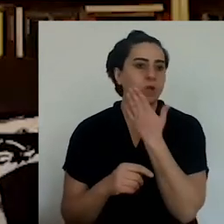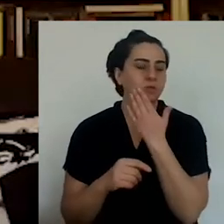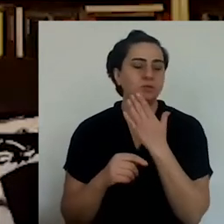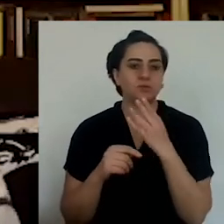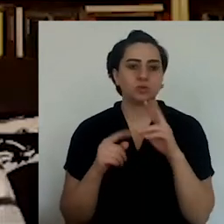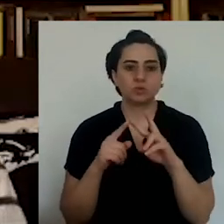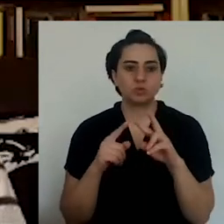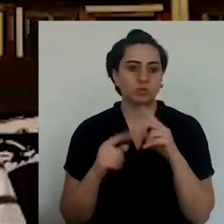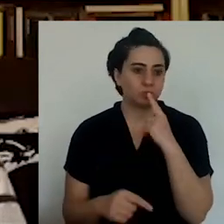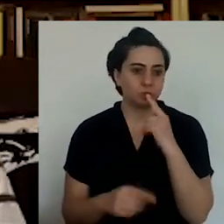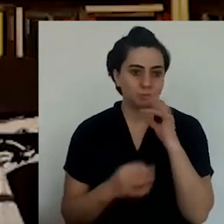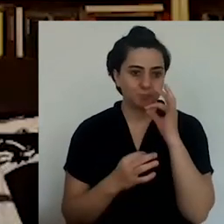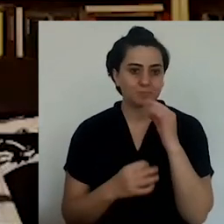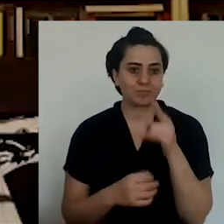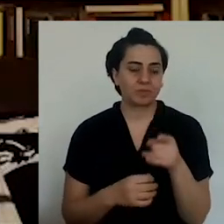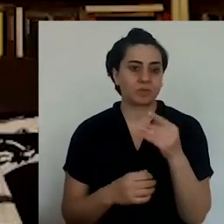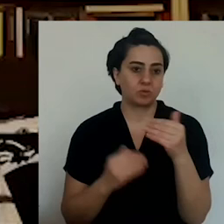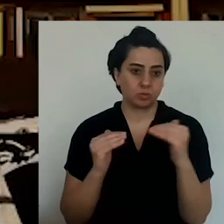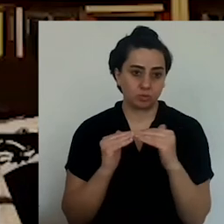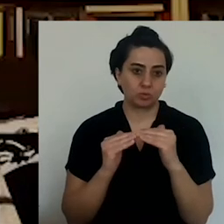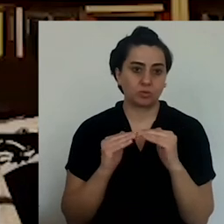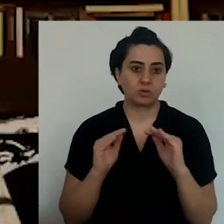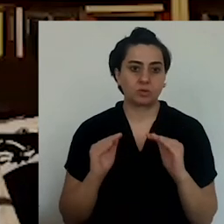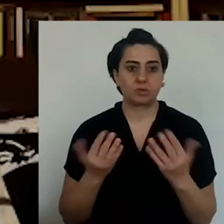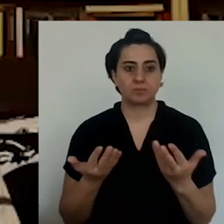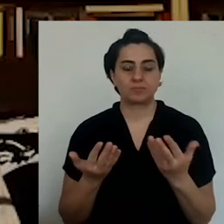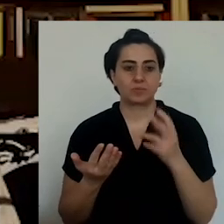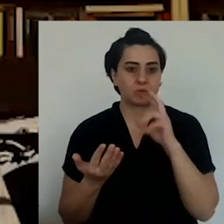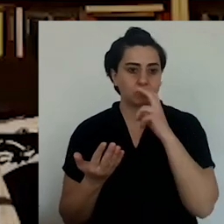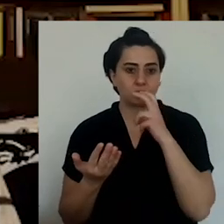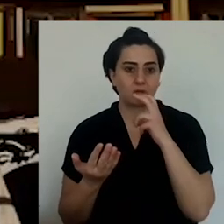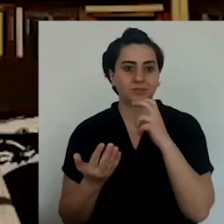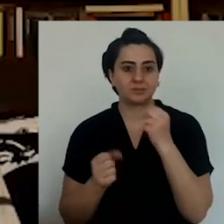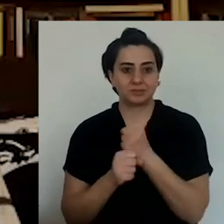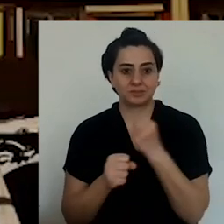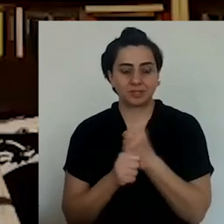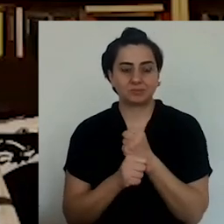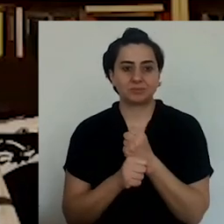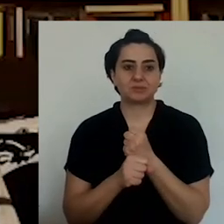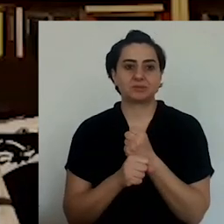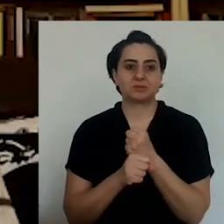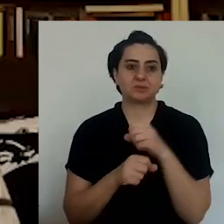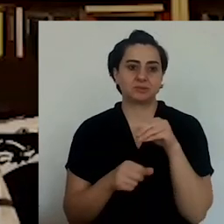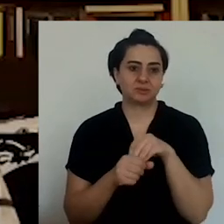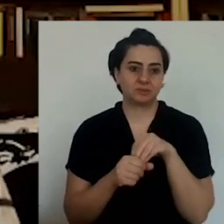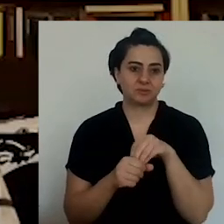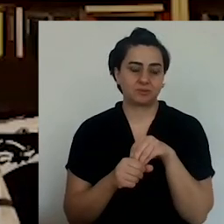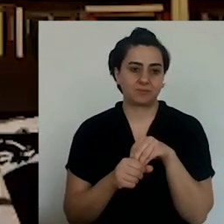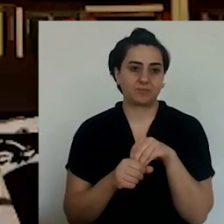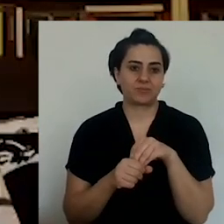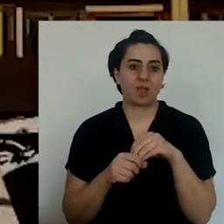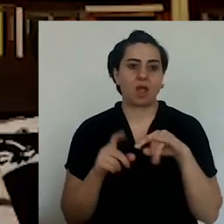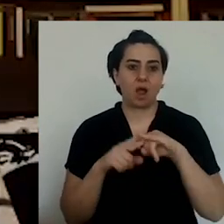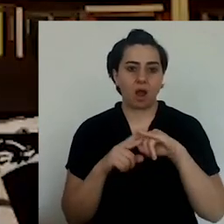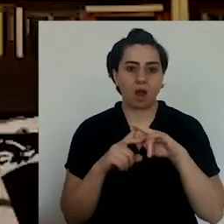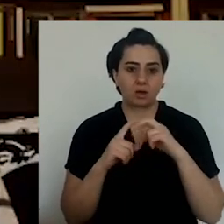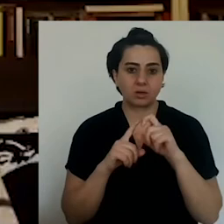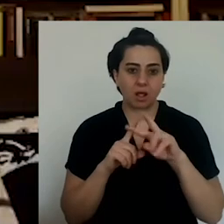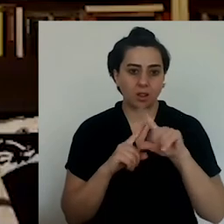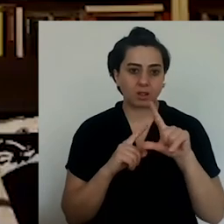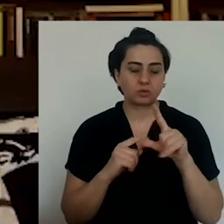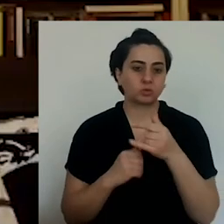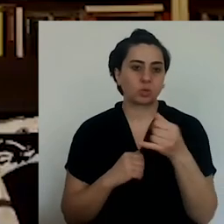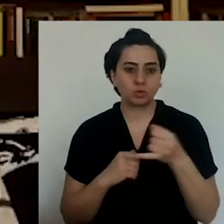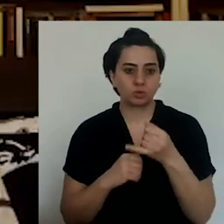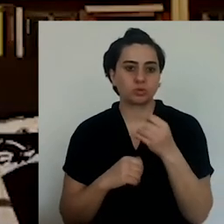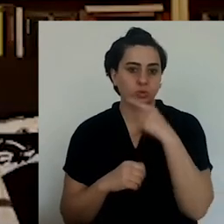this is generally true. Here, this would pair well with narince tokat, white